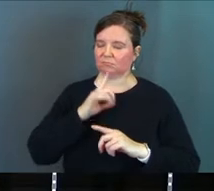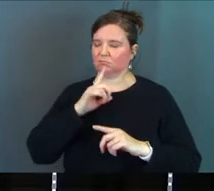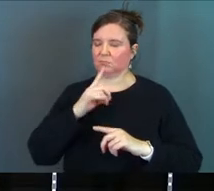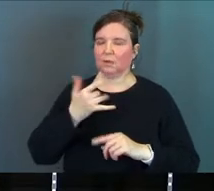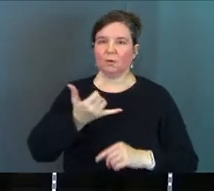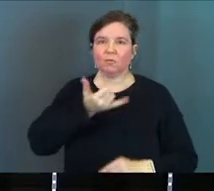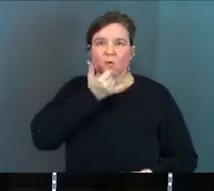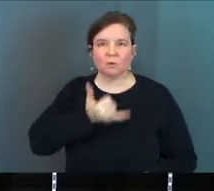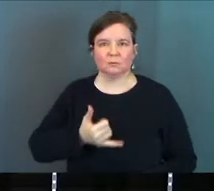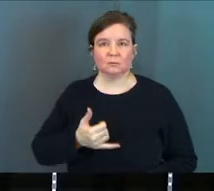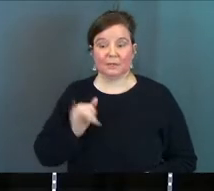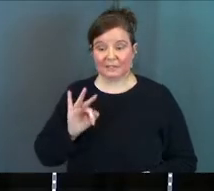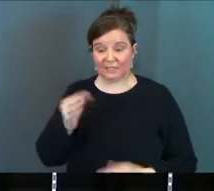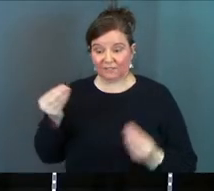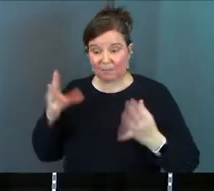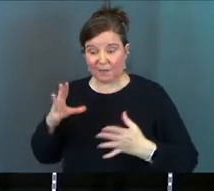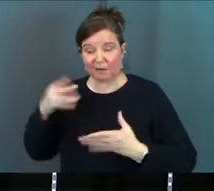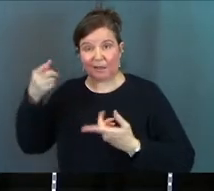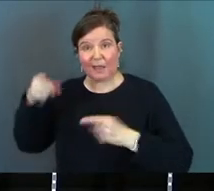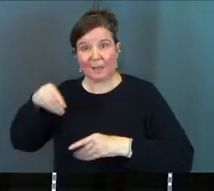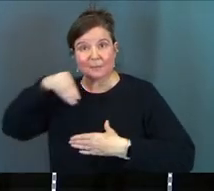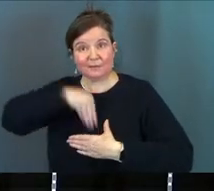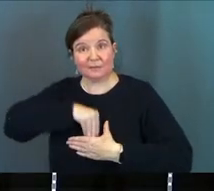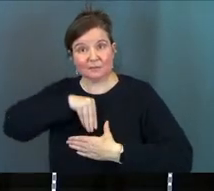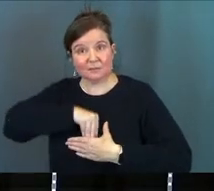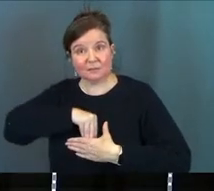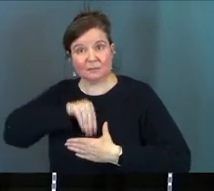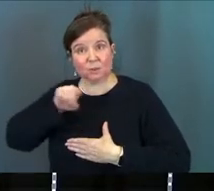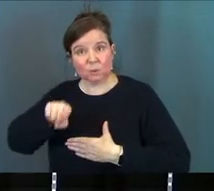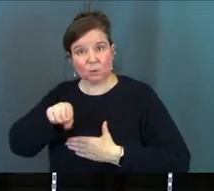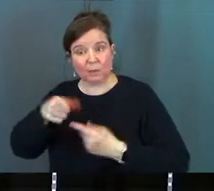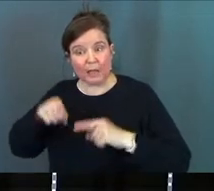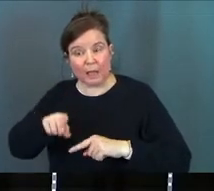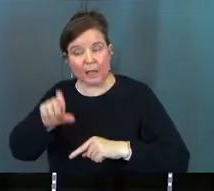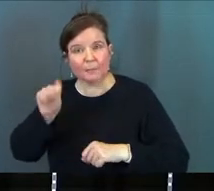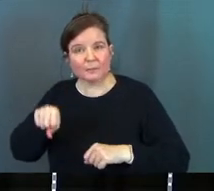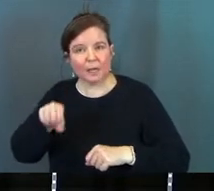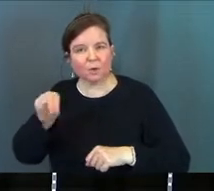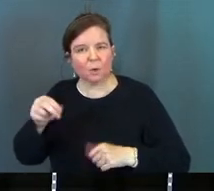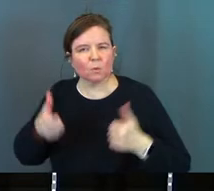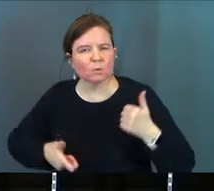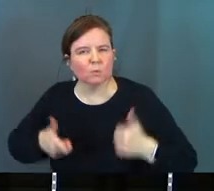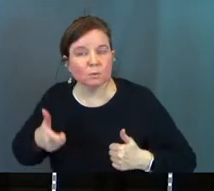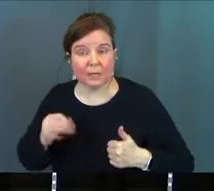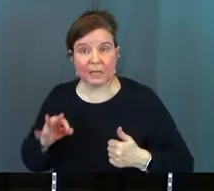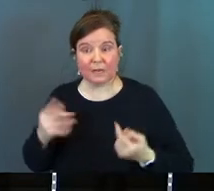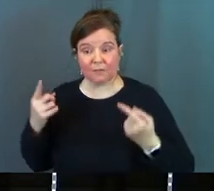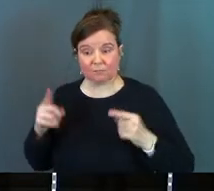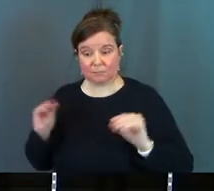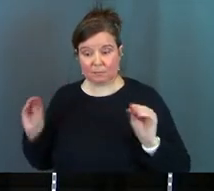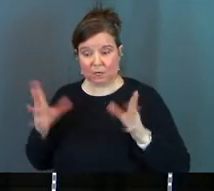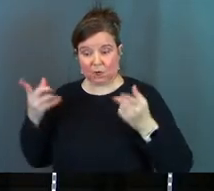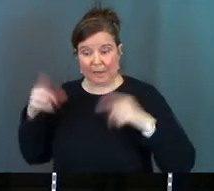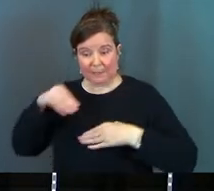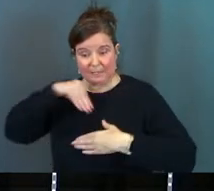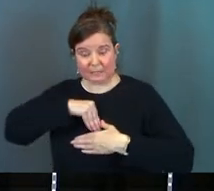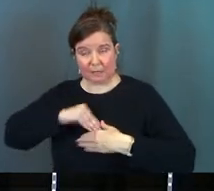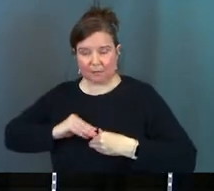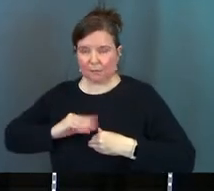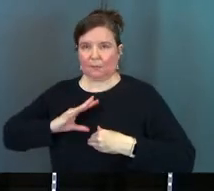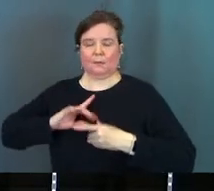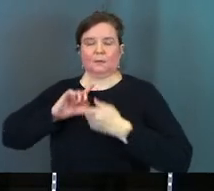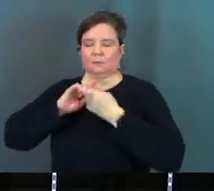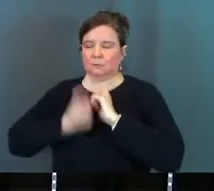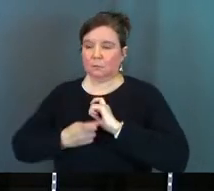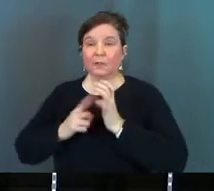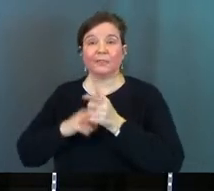It's about whether or not a miracle has taken place inside of you. And if the miracle has taken place inside of you then